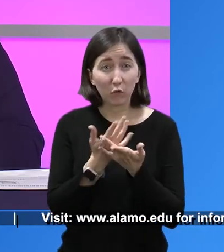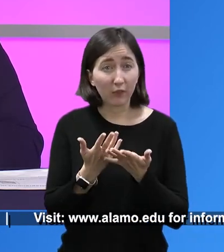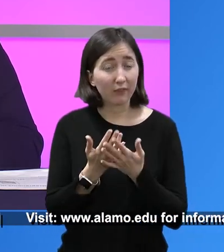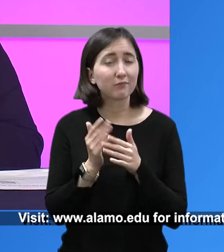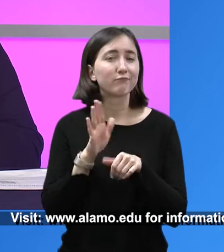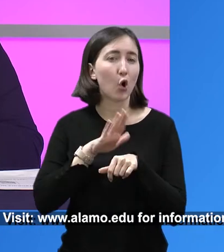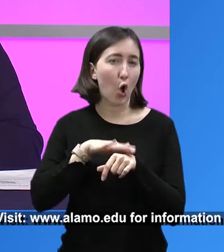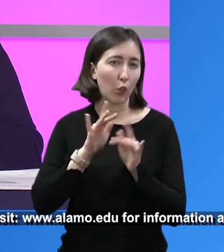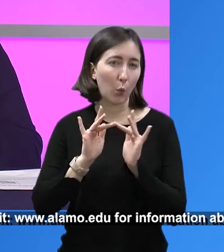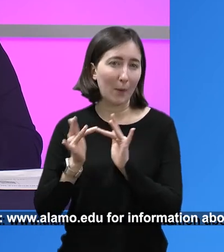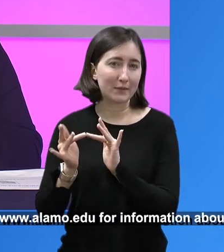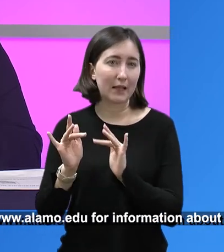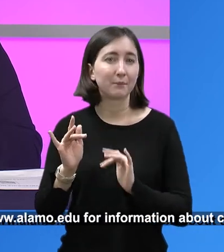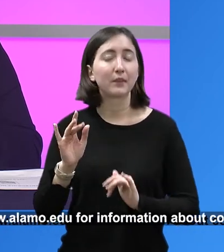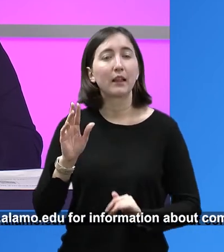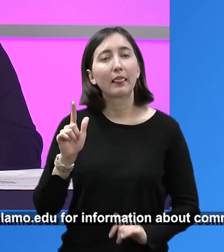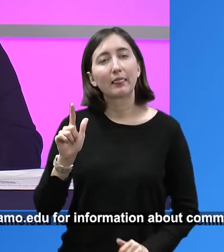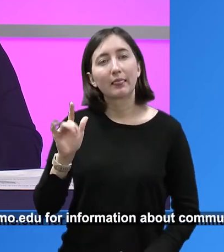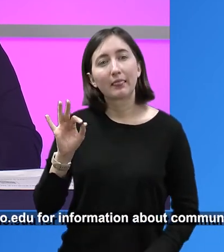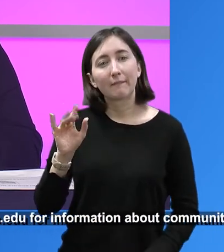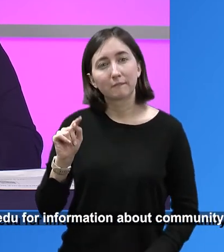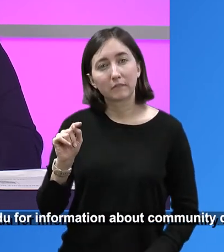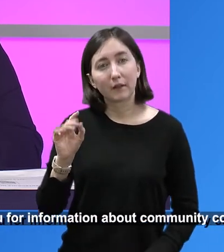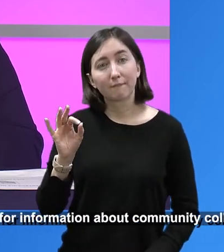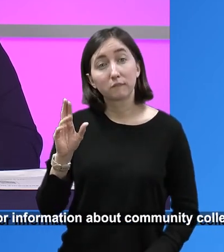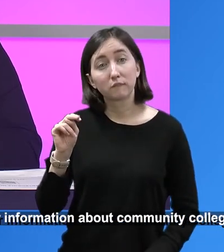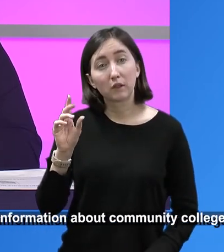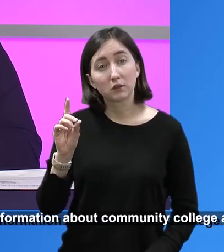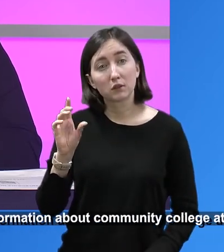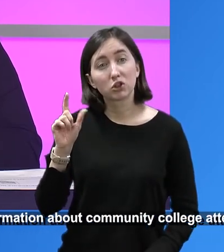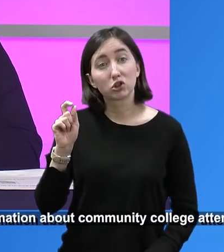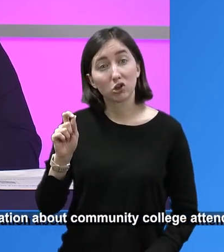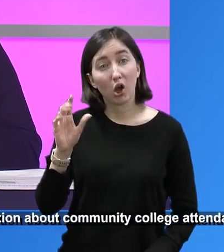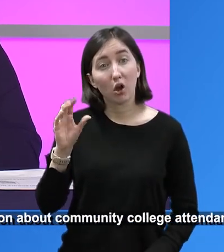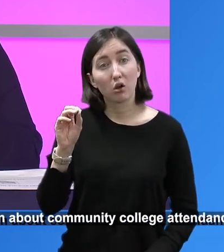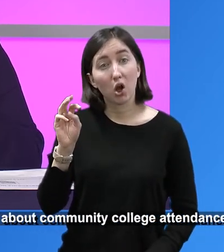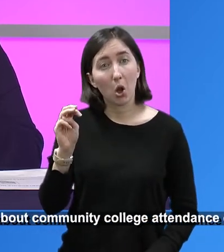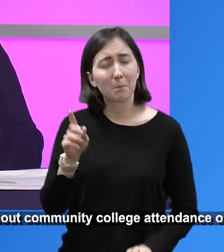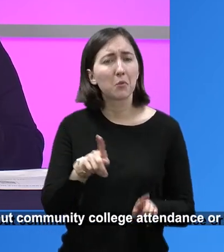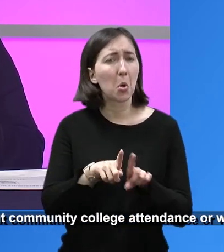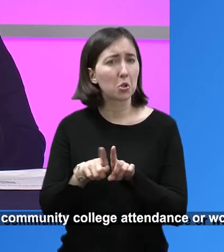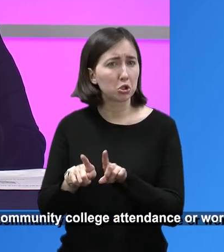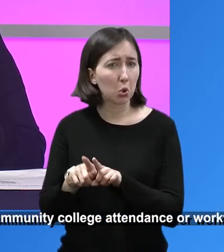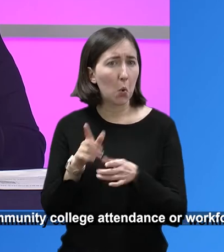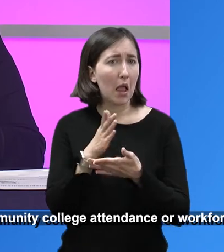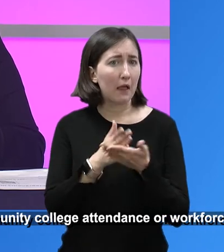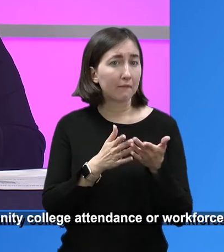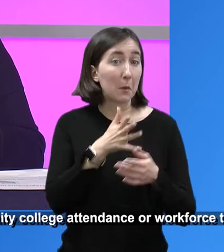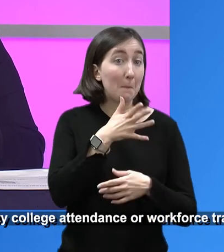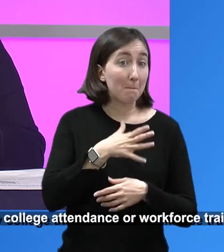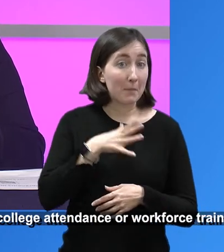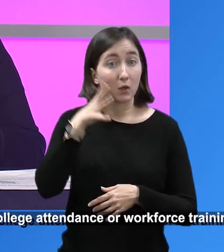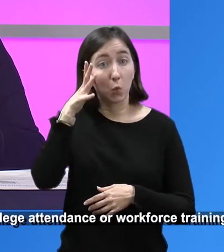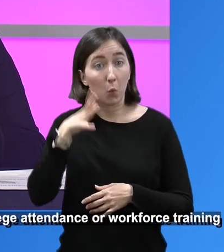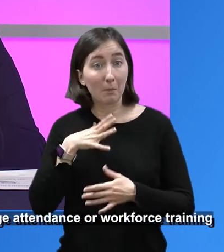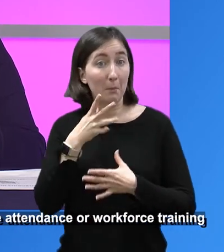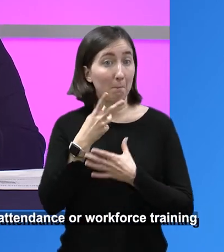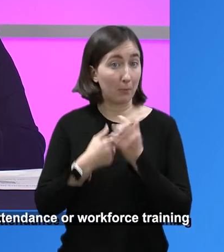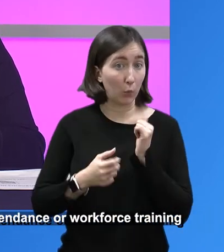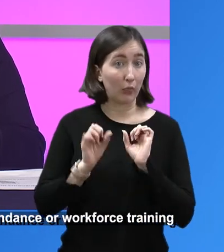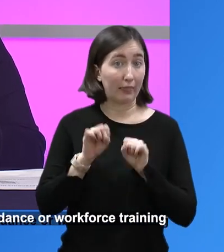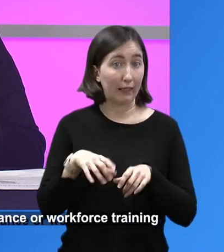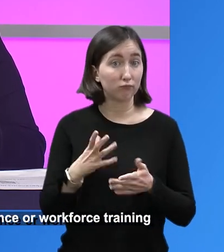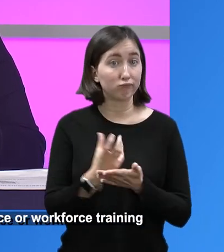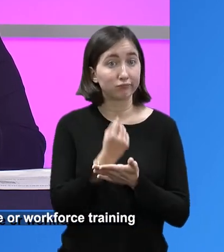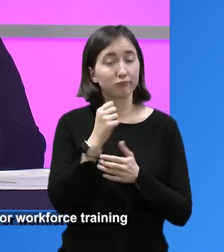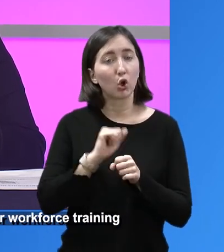of the information is on the website, liffun.com. We do have one specific program of the women's business center, which again is open to men and women.